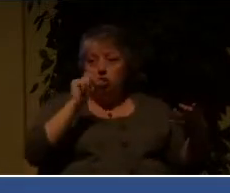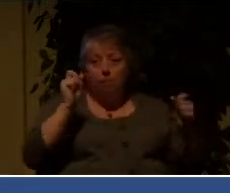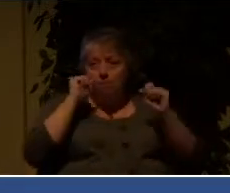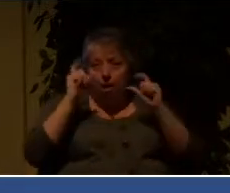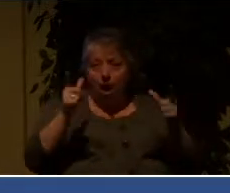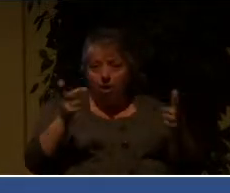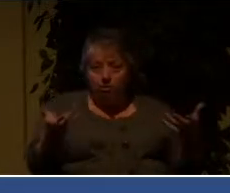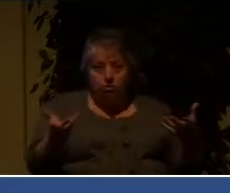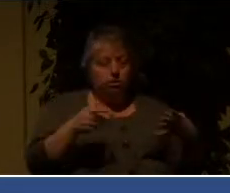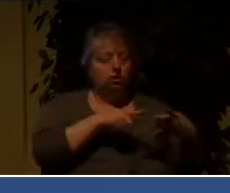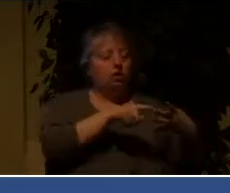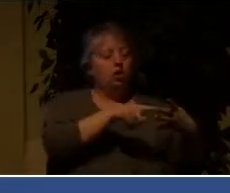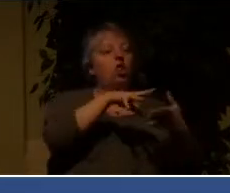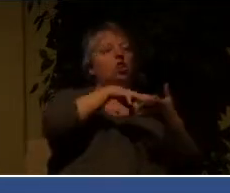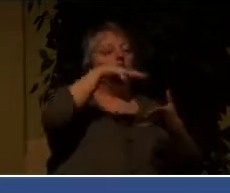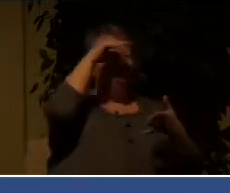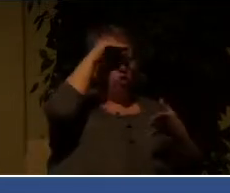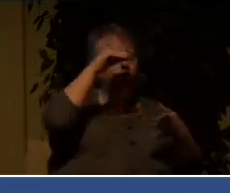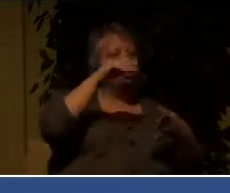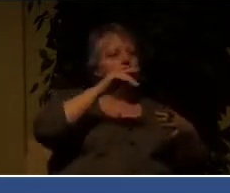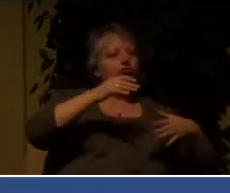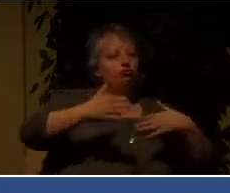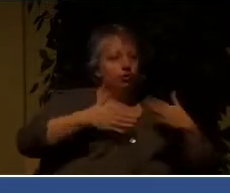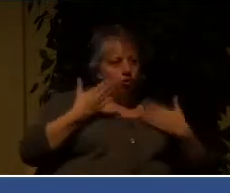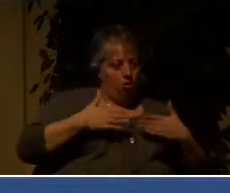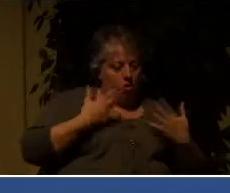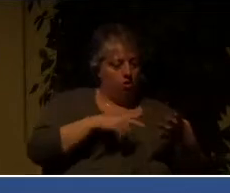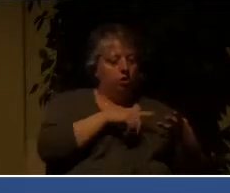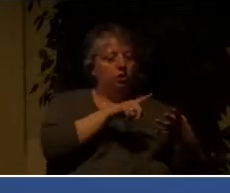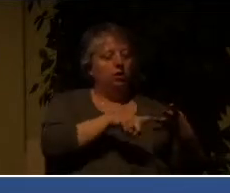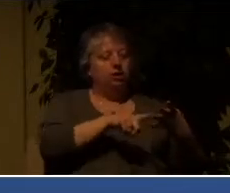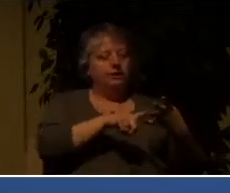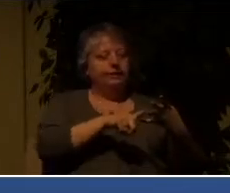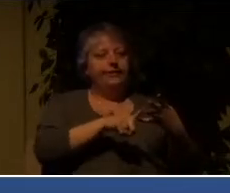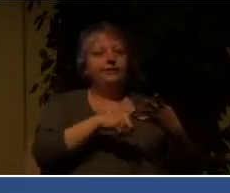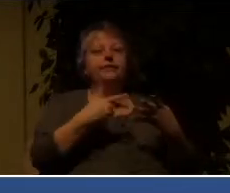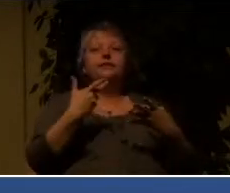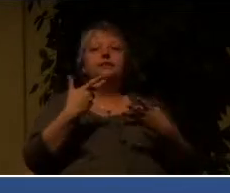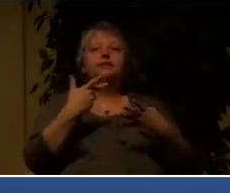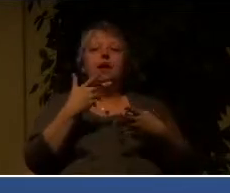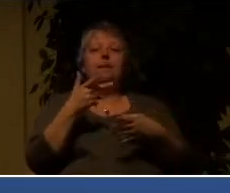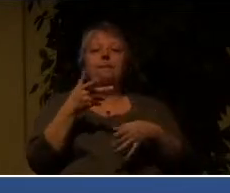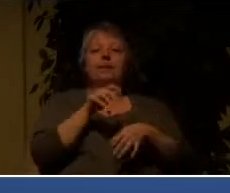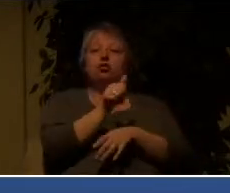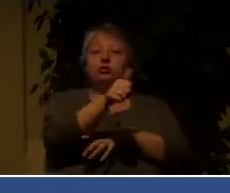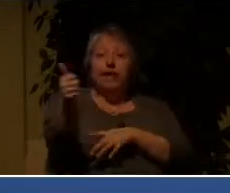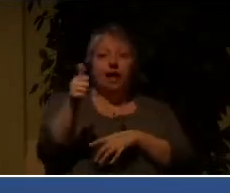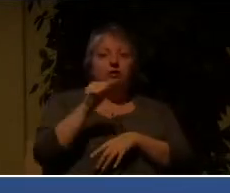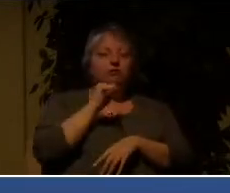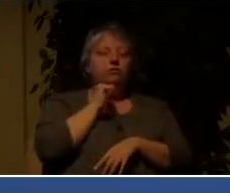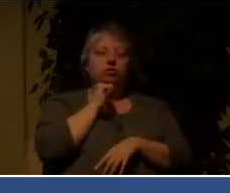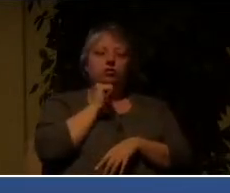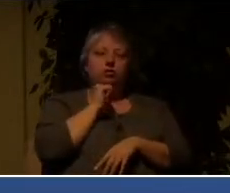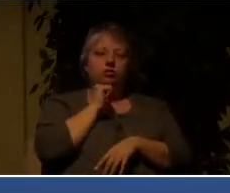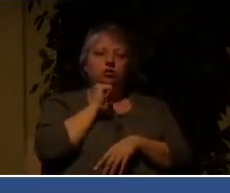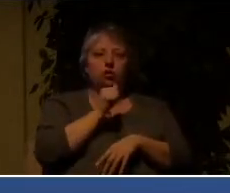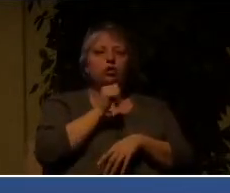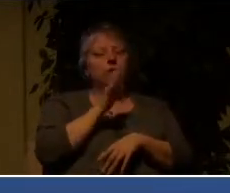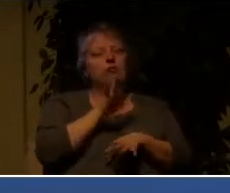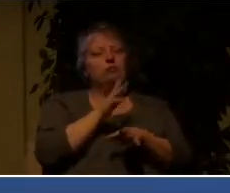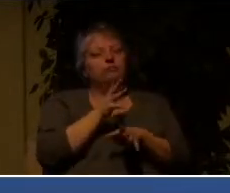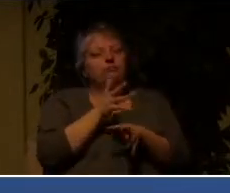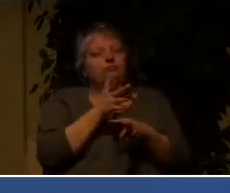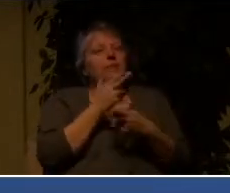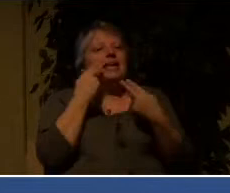learn to rejoice, keep your nose clean, live with the end in mind. And that brings us this morning to